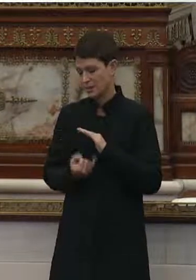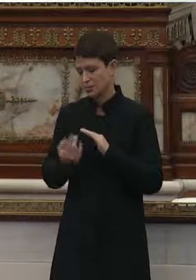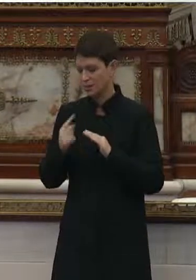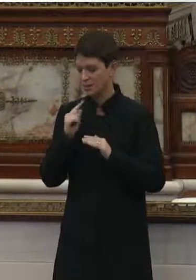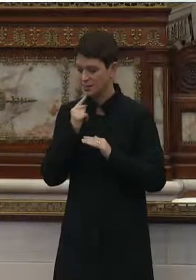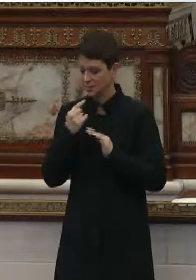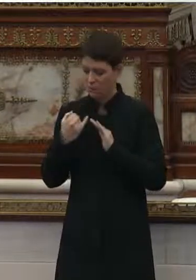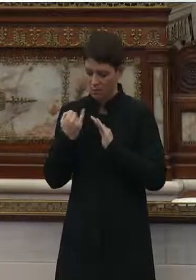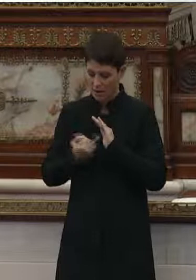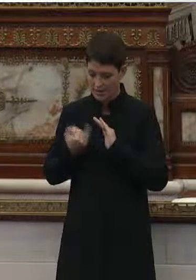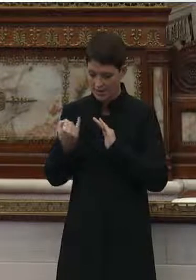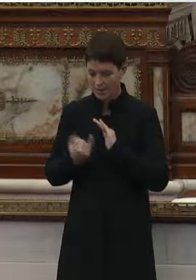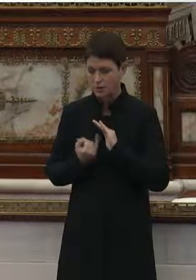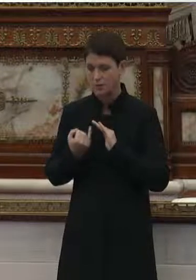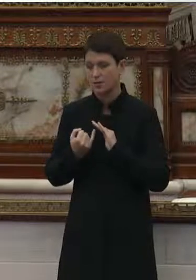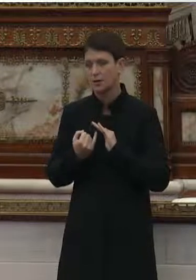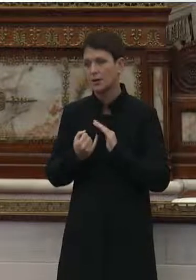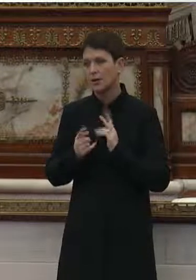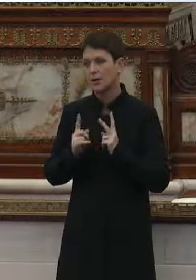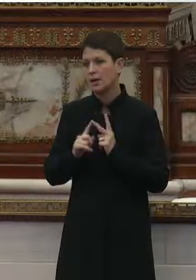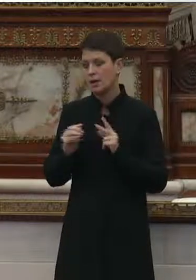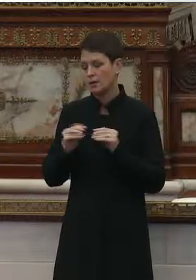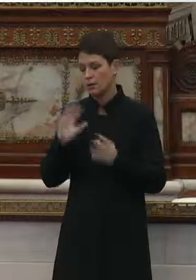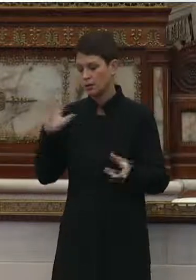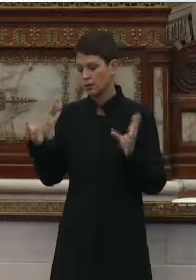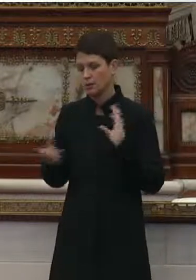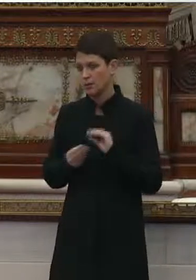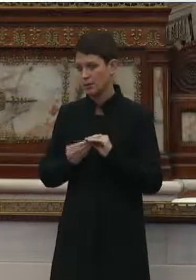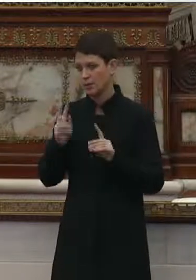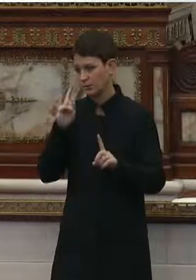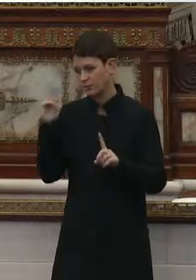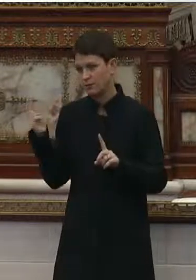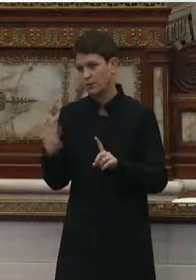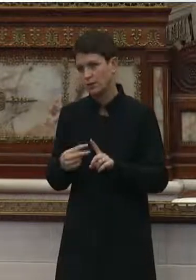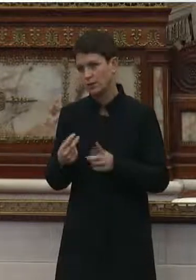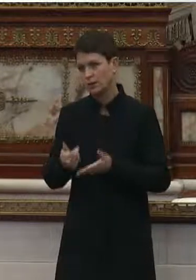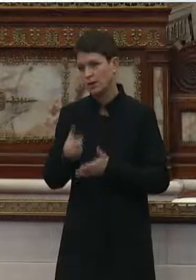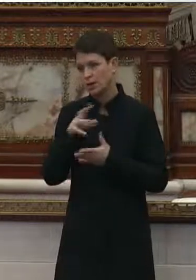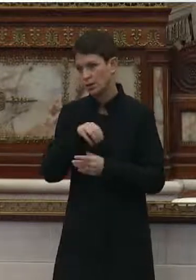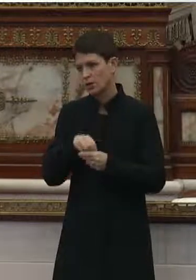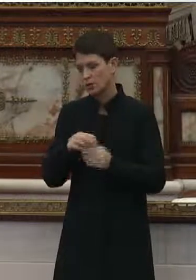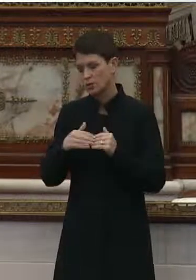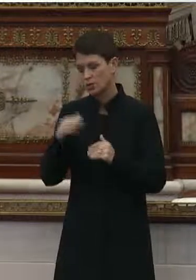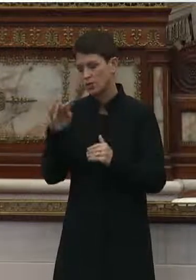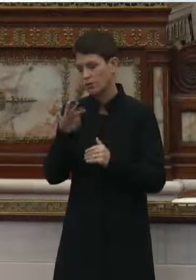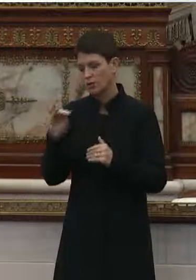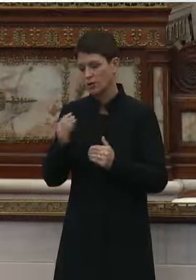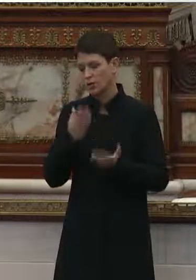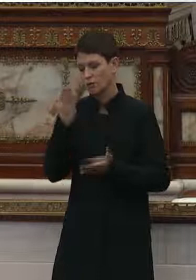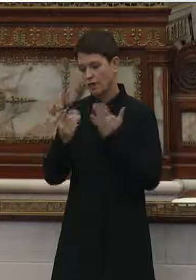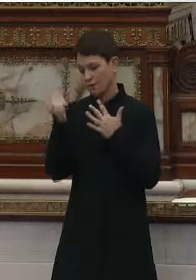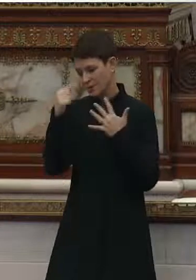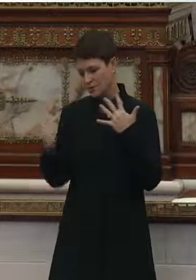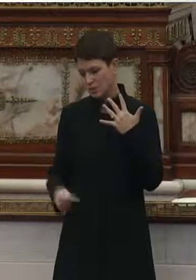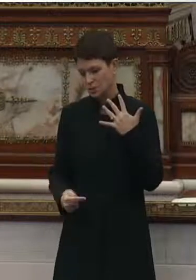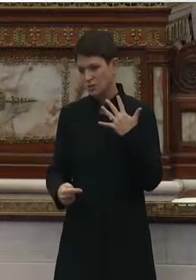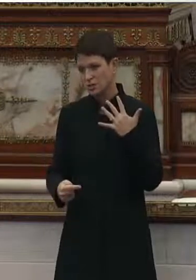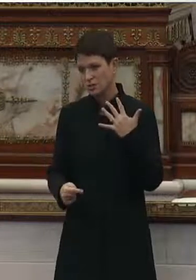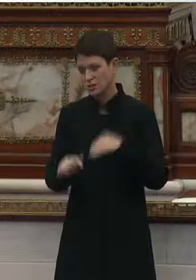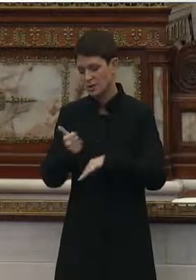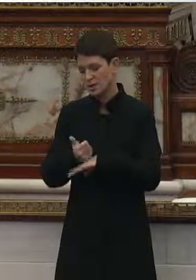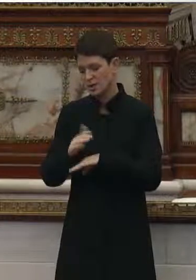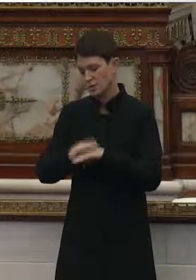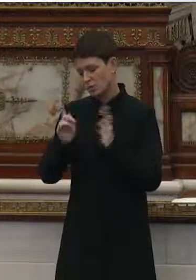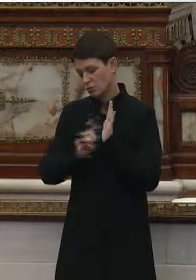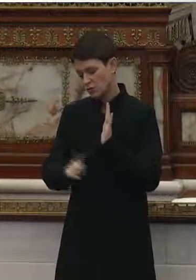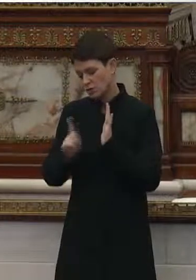isolation, and another that took a more comprehensive view that includes more than 40 recommendations that are based on